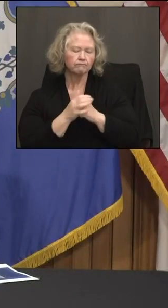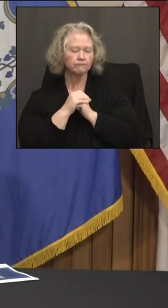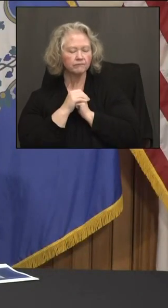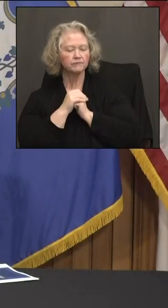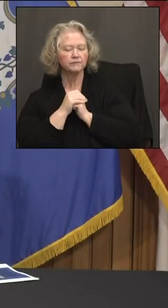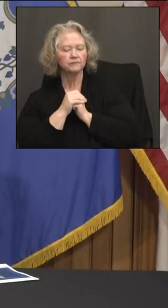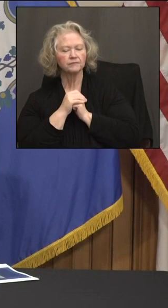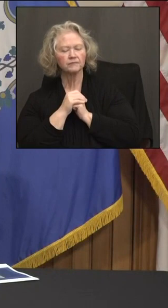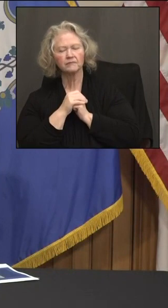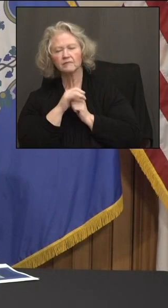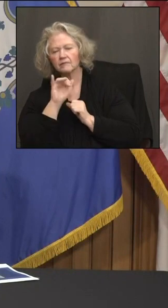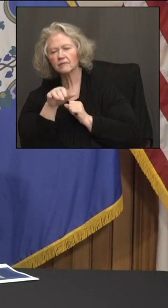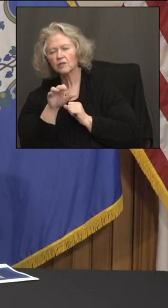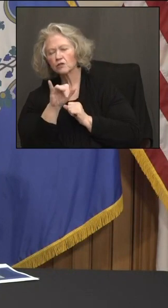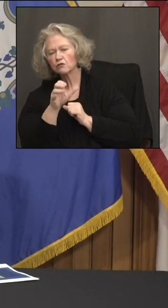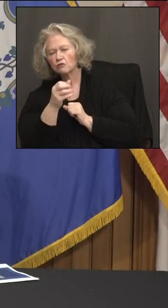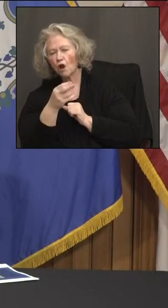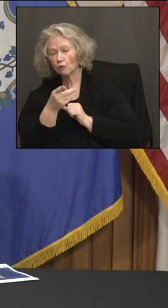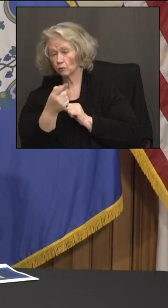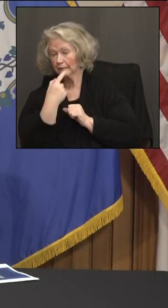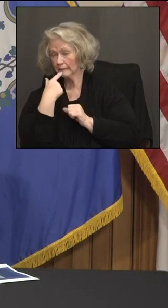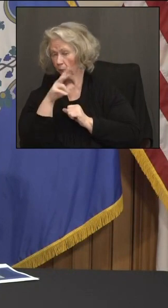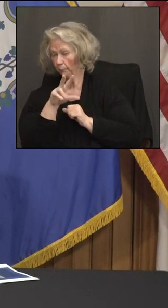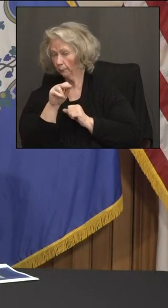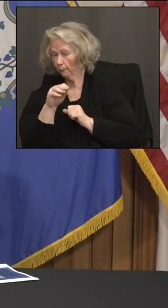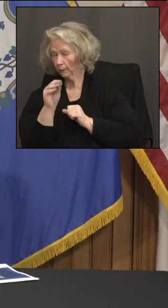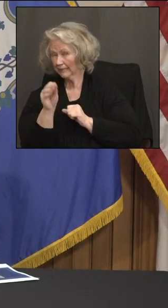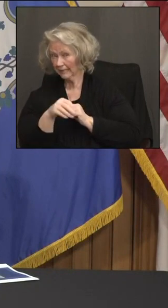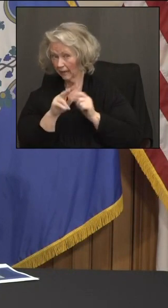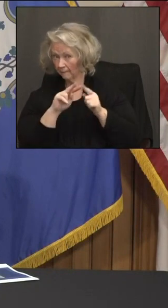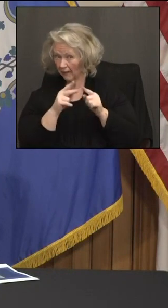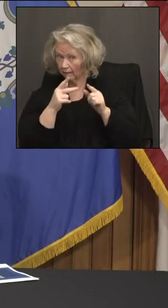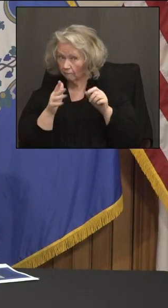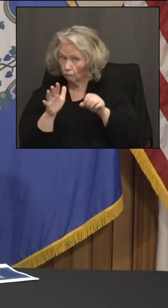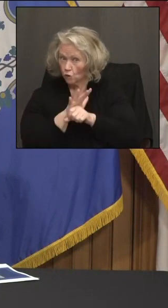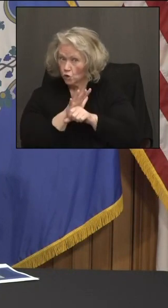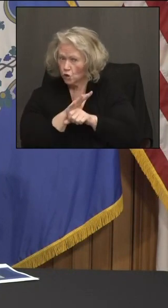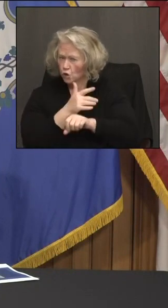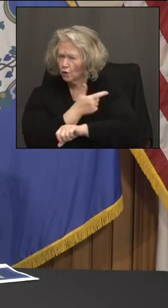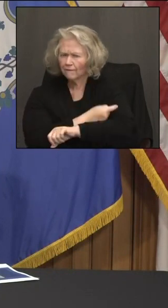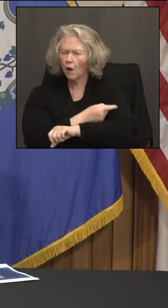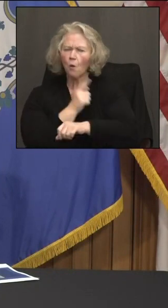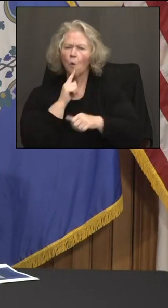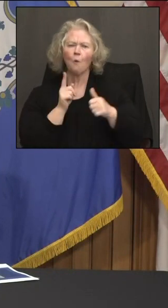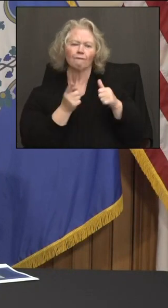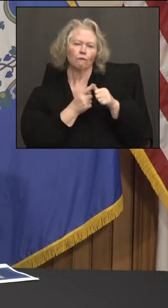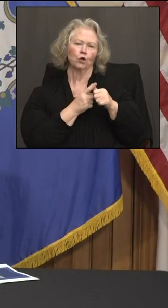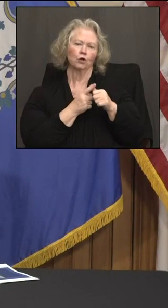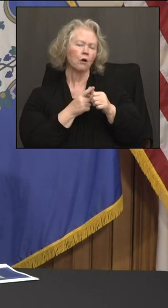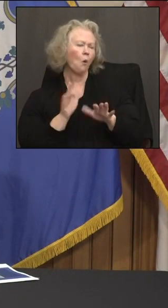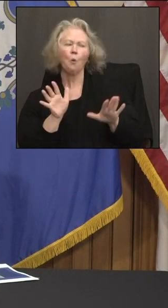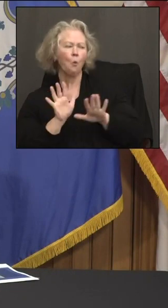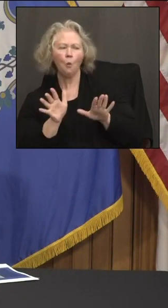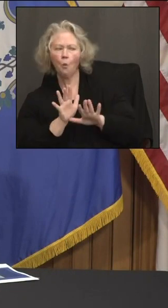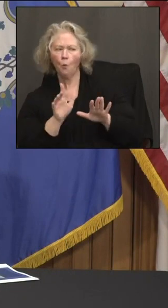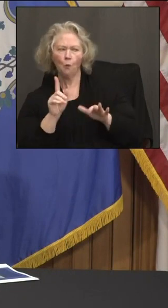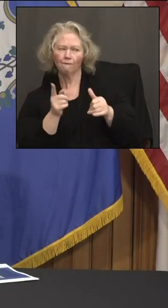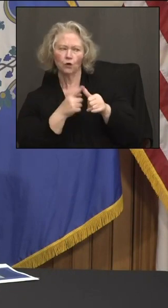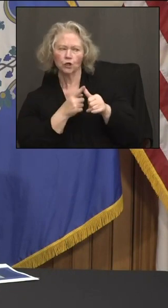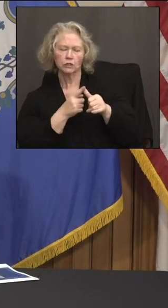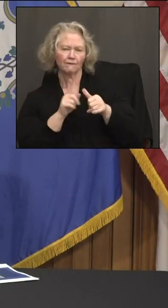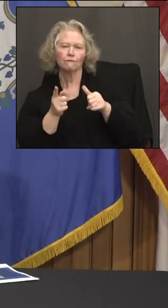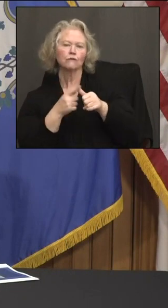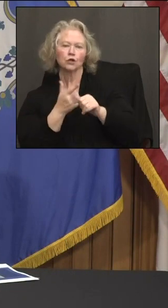And, Josh, really quick, that 30 percent, that means that they're fully vaccinated, or is that like they've received their first dose? first dose.